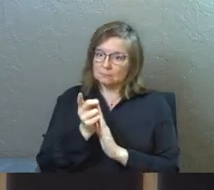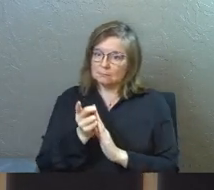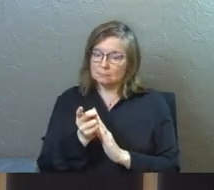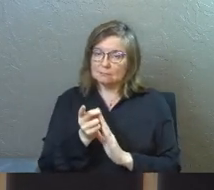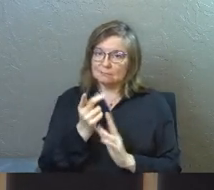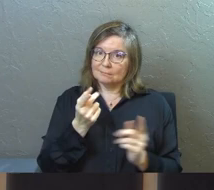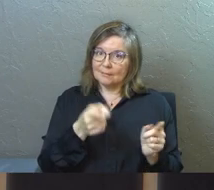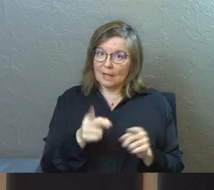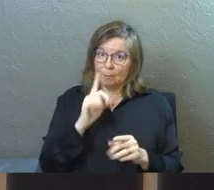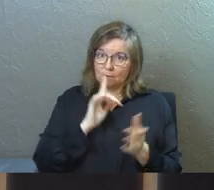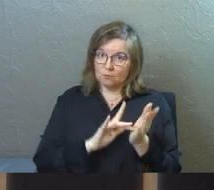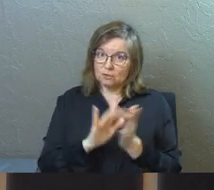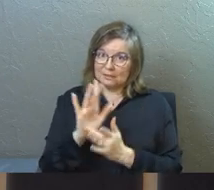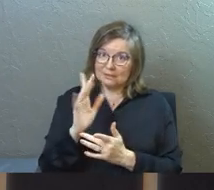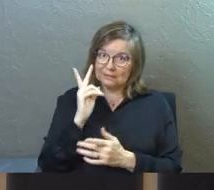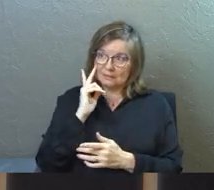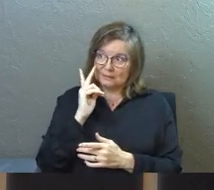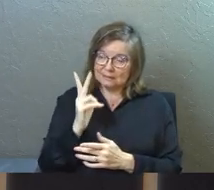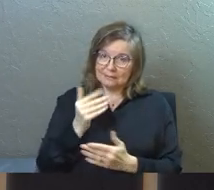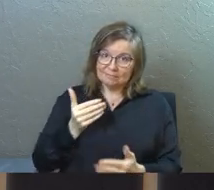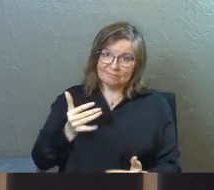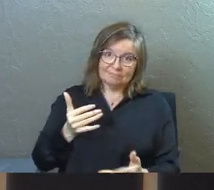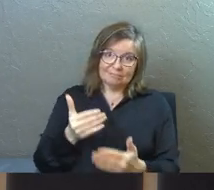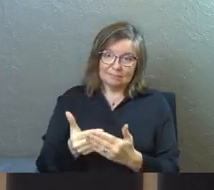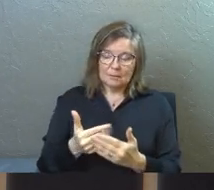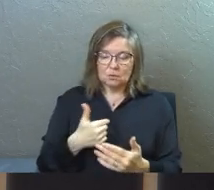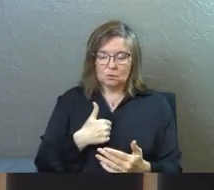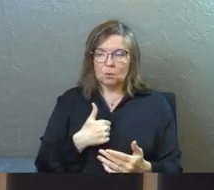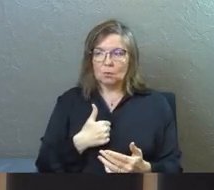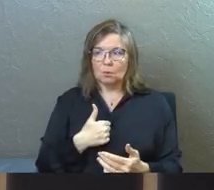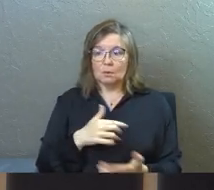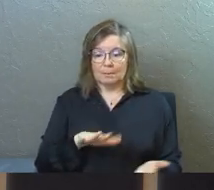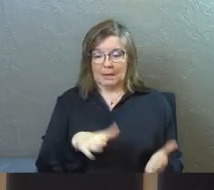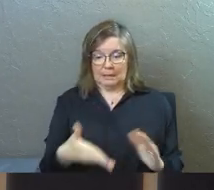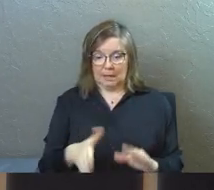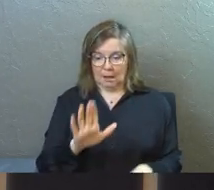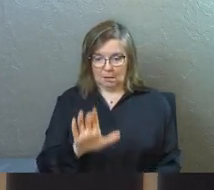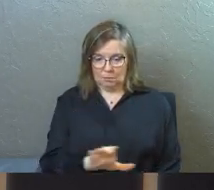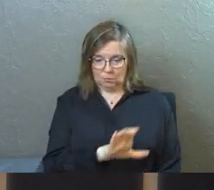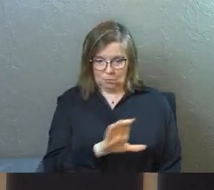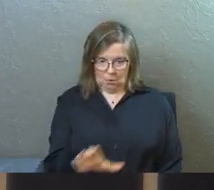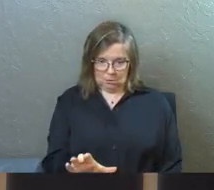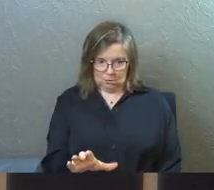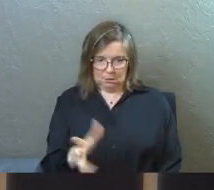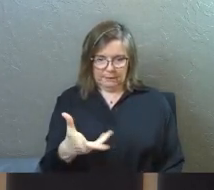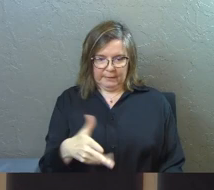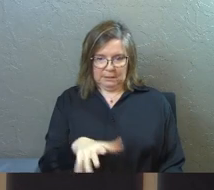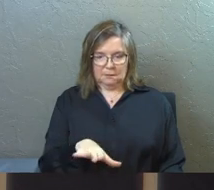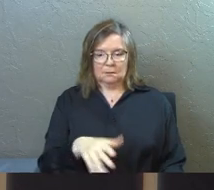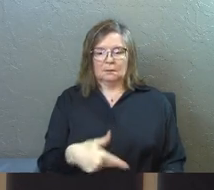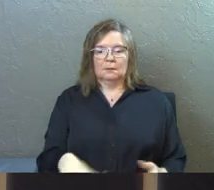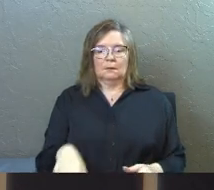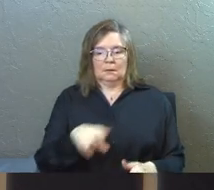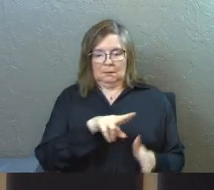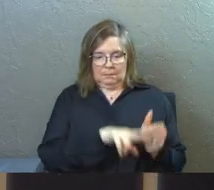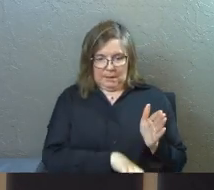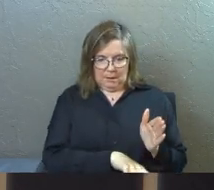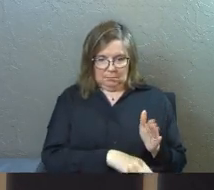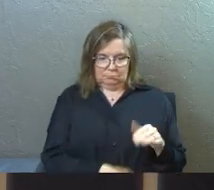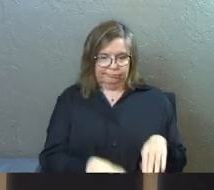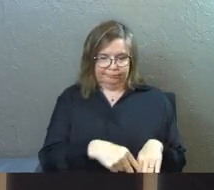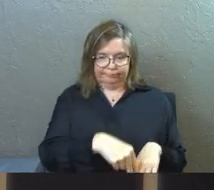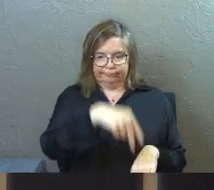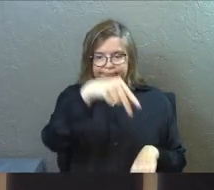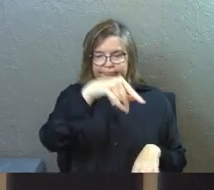of in view here for Jesus. But he's like, yeah, I'm going to go die. I'm going to rise from the dead. I'm going to ascend into heaven. And then I'm going to go